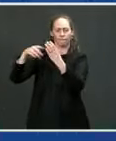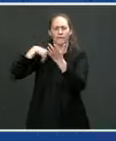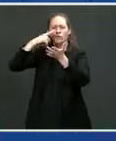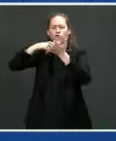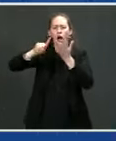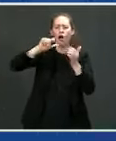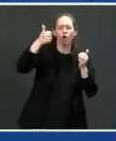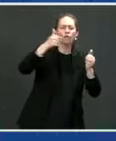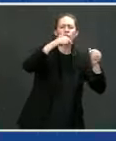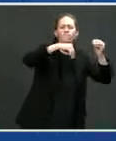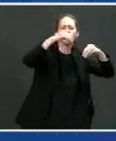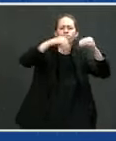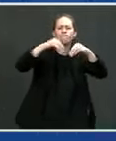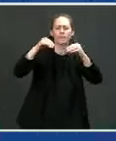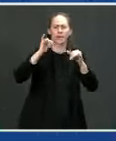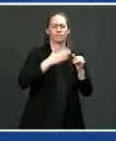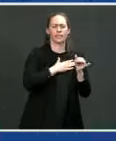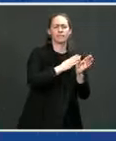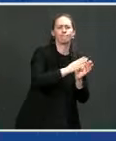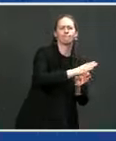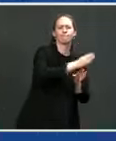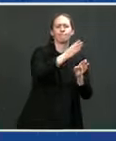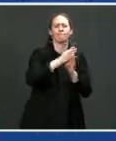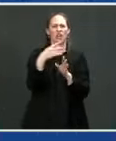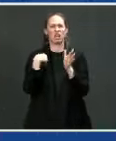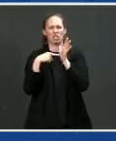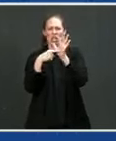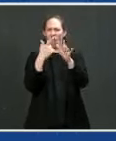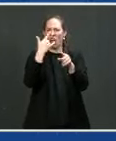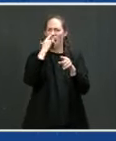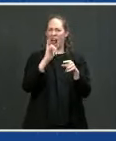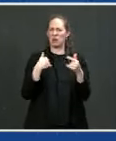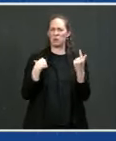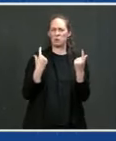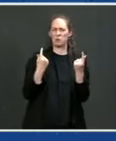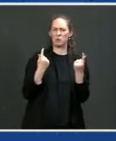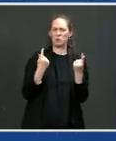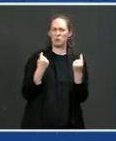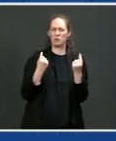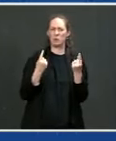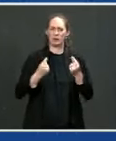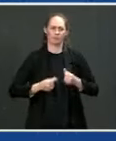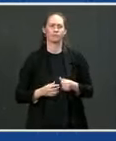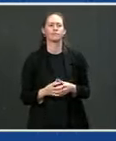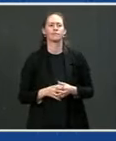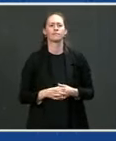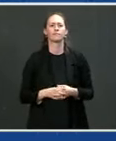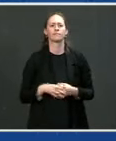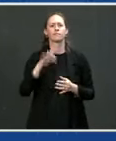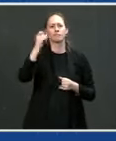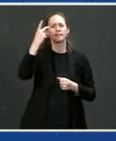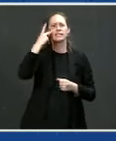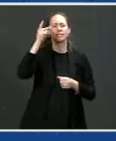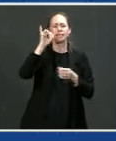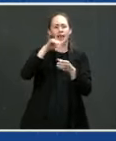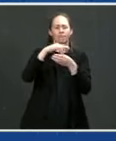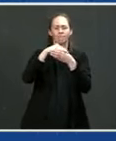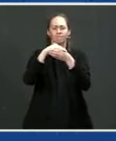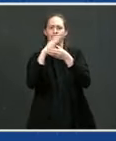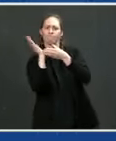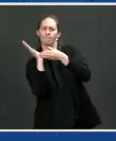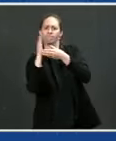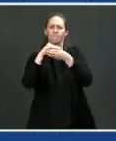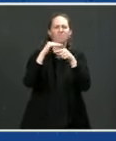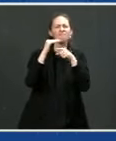And I have an example here of an escape hatch that I usually install on the bus. I didn't do that today. It takes me